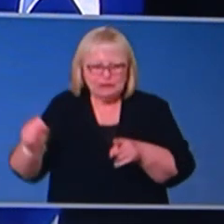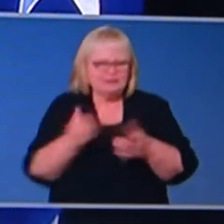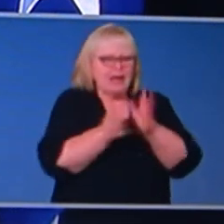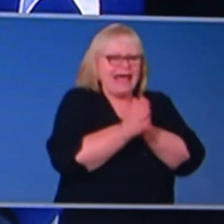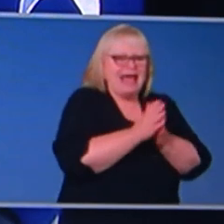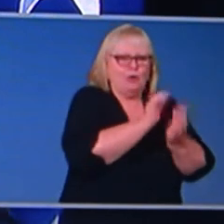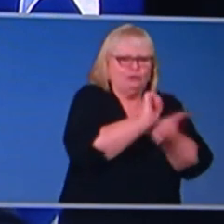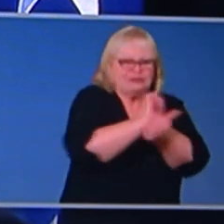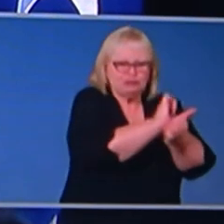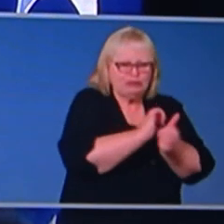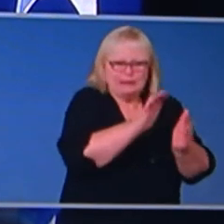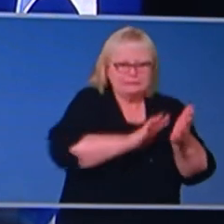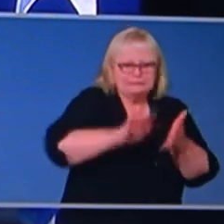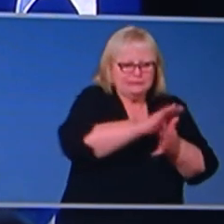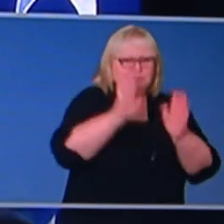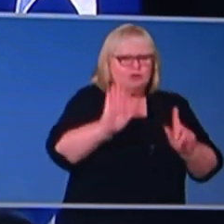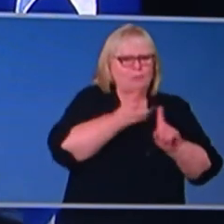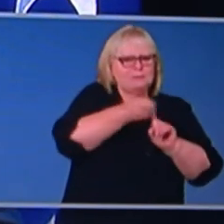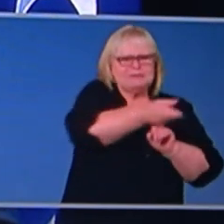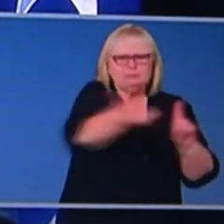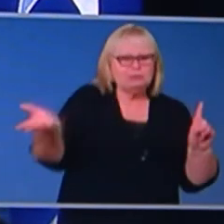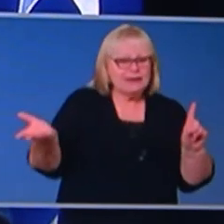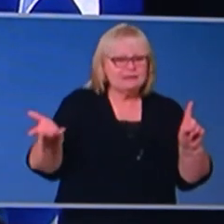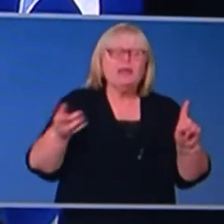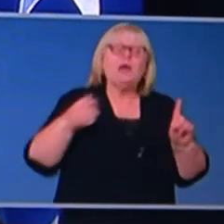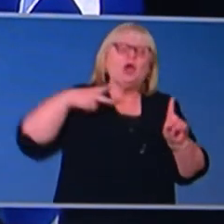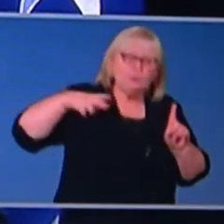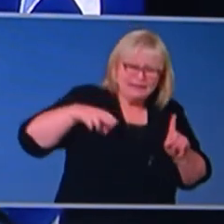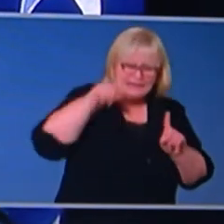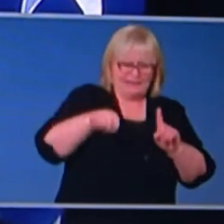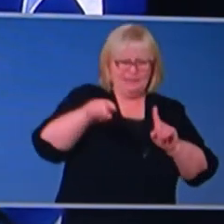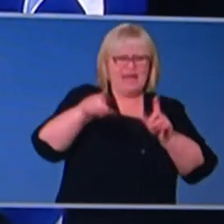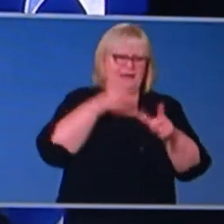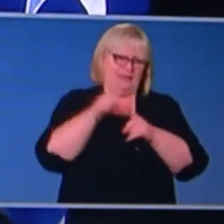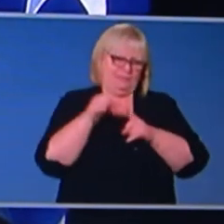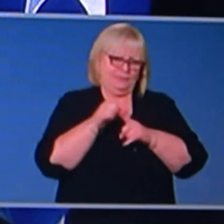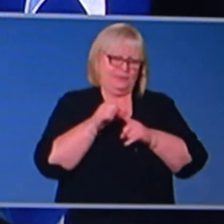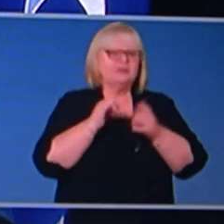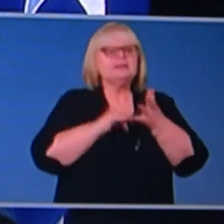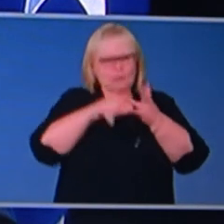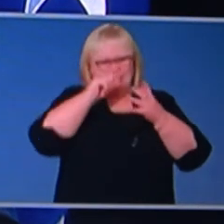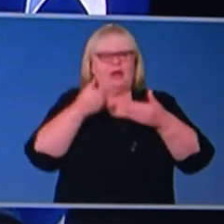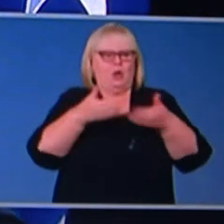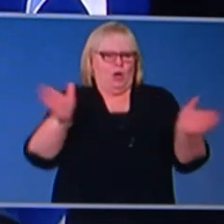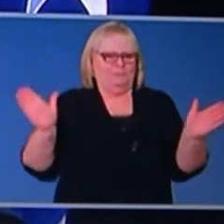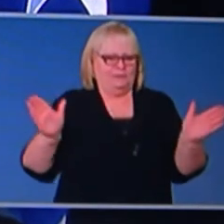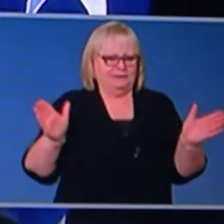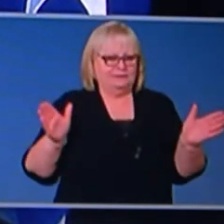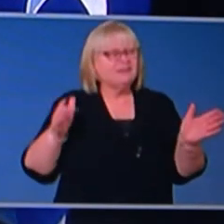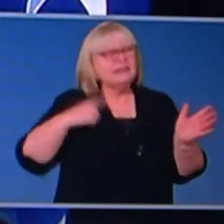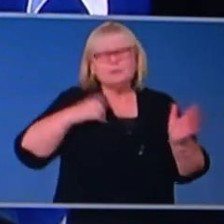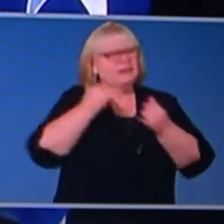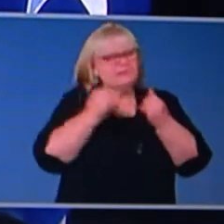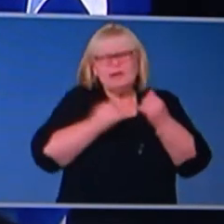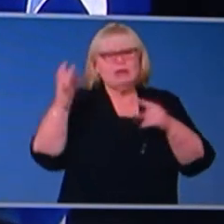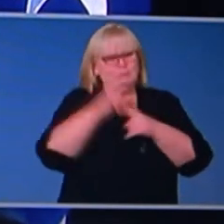that virus from getting to other people, we need that tool so we can open up the economy. And that's why it's so important.